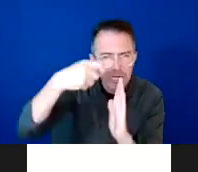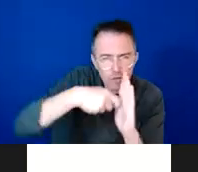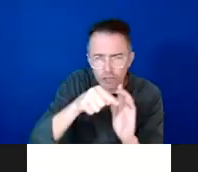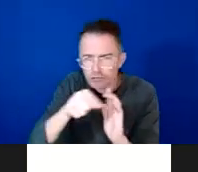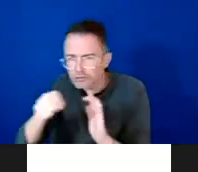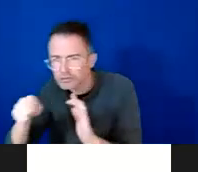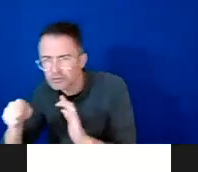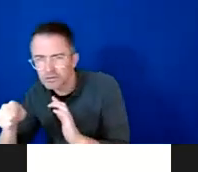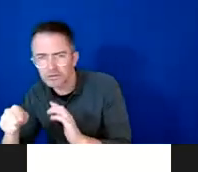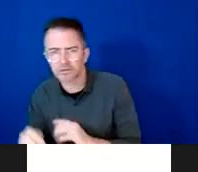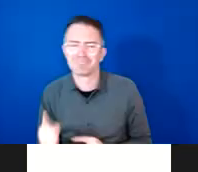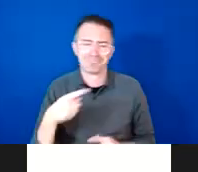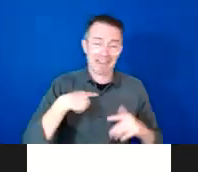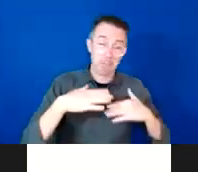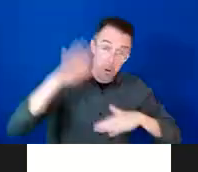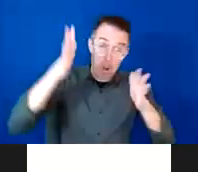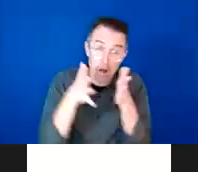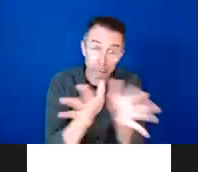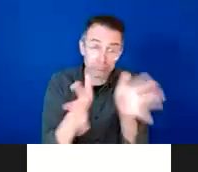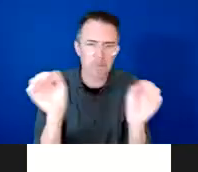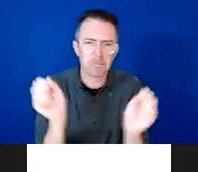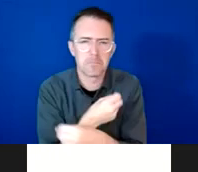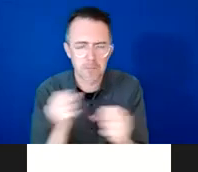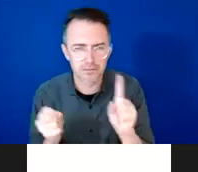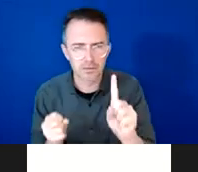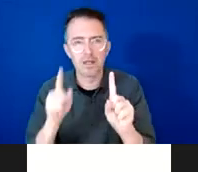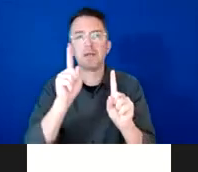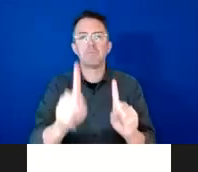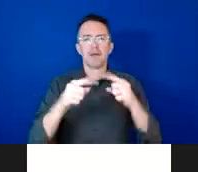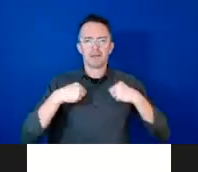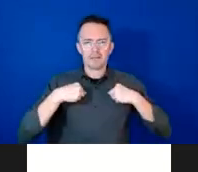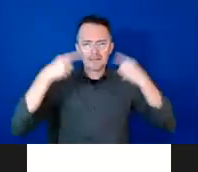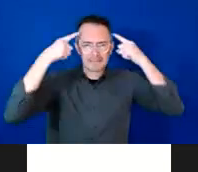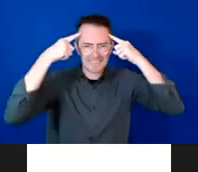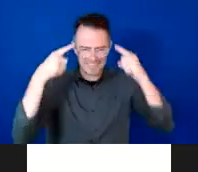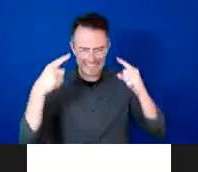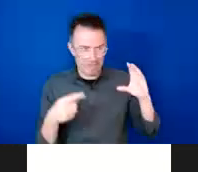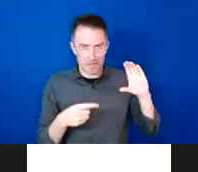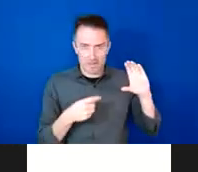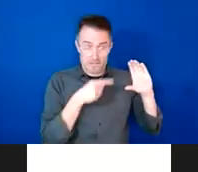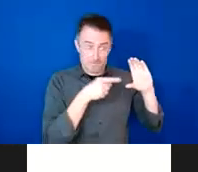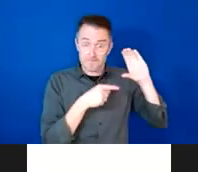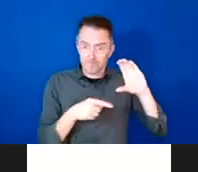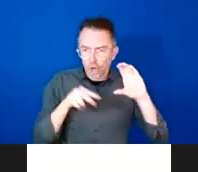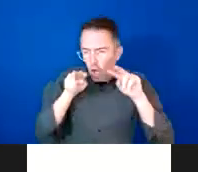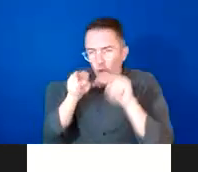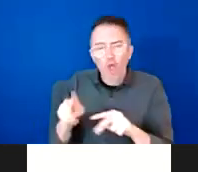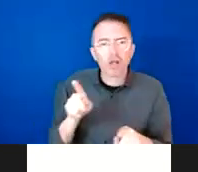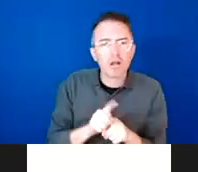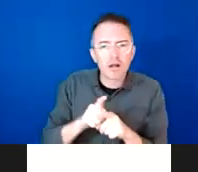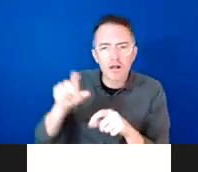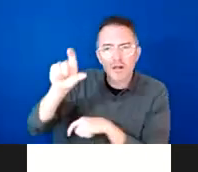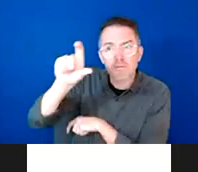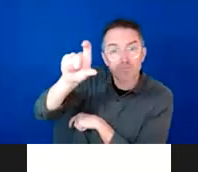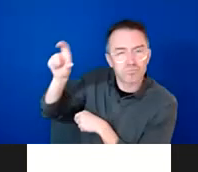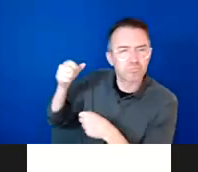the idea behind the adaptation benefit mechanism is to pay the private sector project developers to deliver certified adaptation benefits and those could be